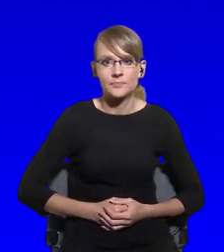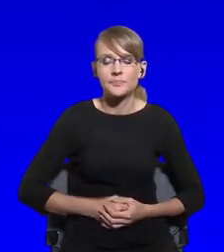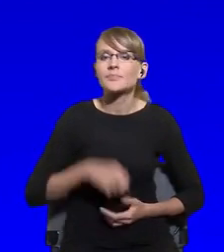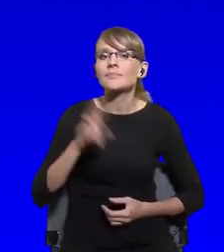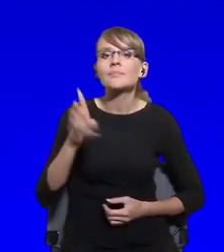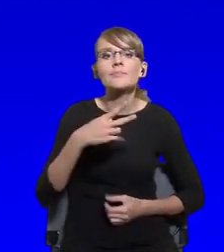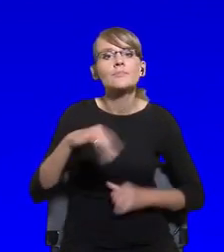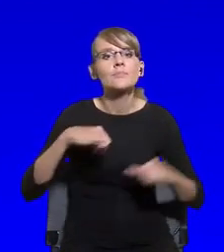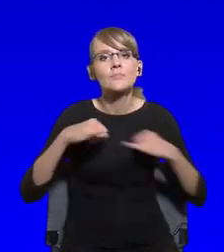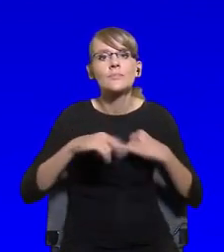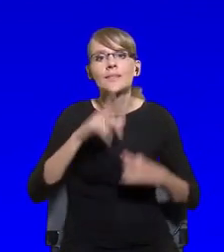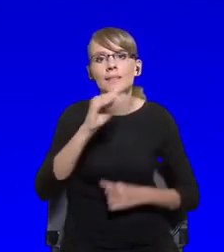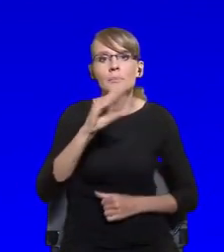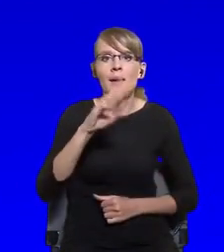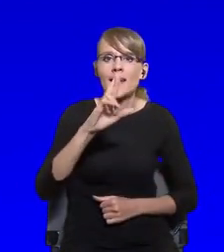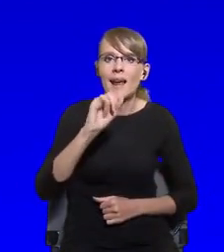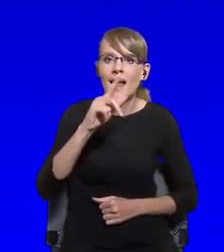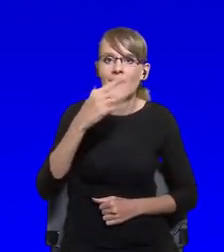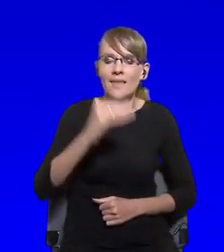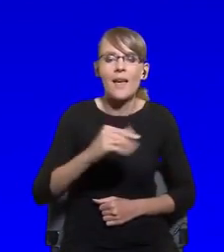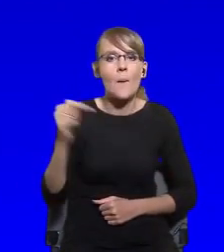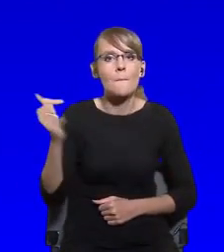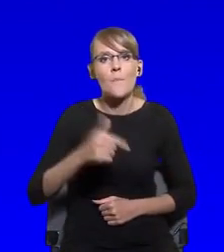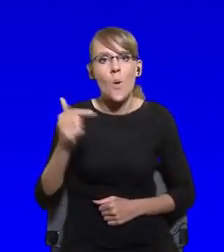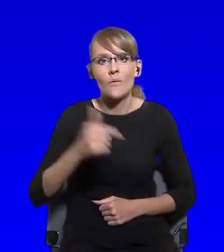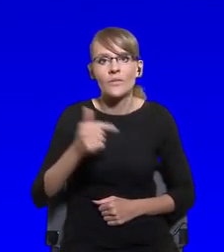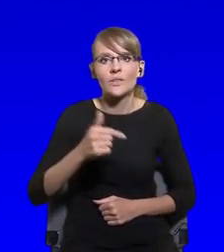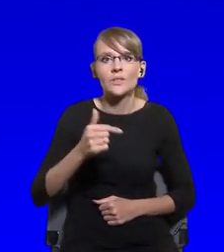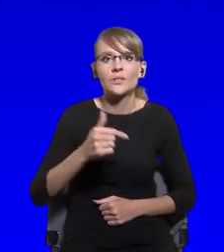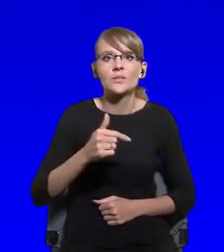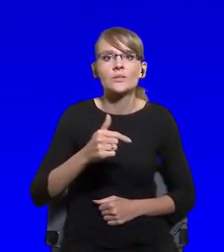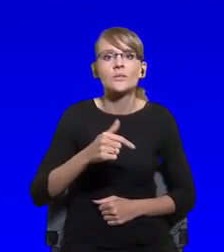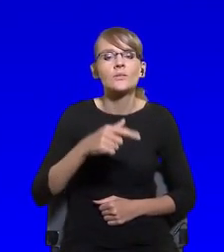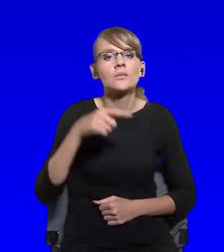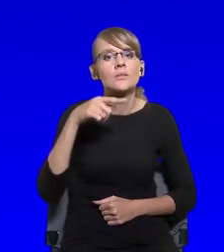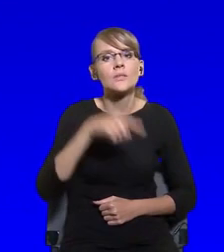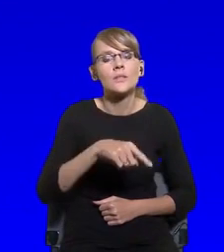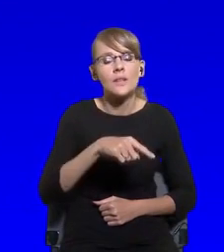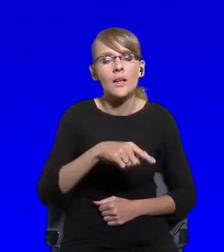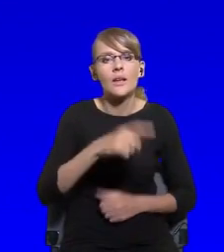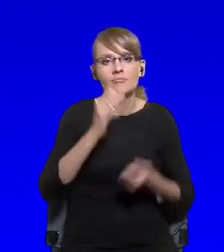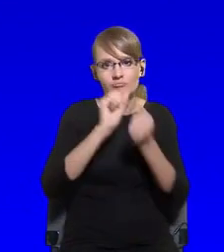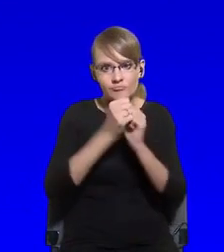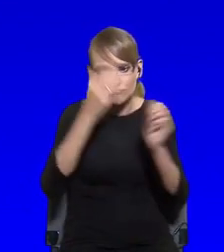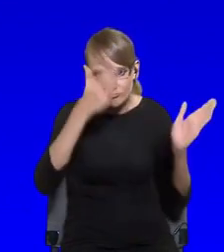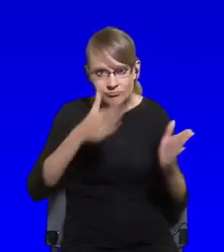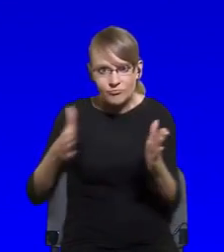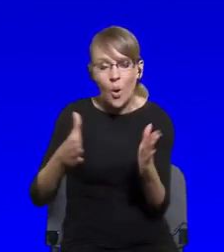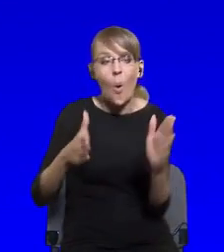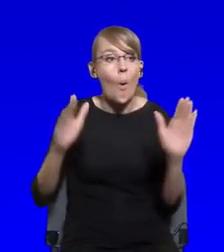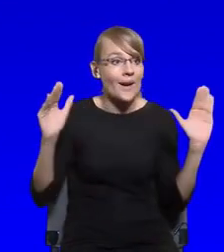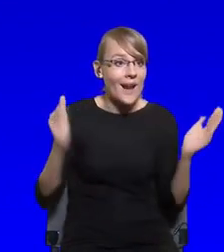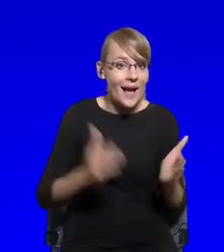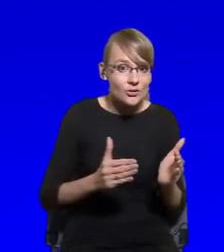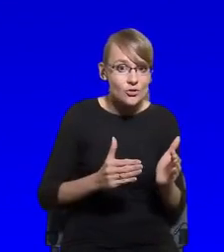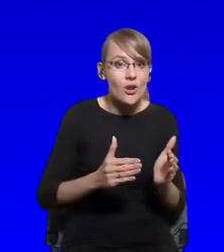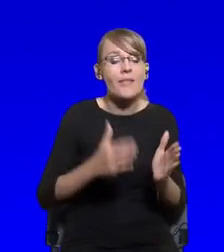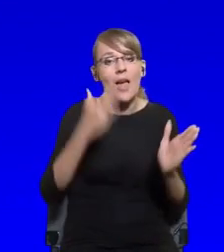from restrictions to actually allowing people to,